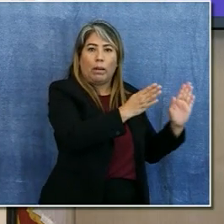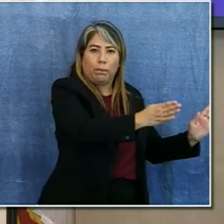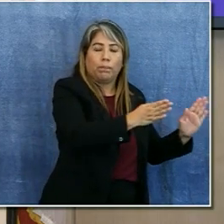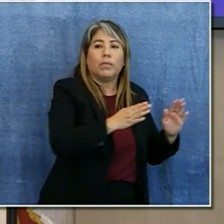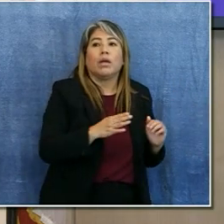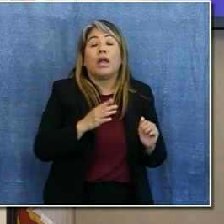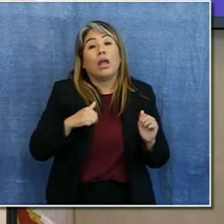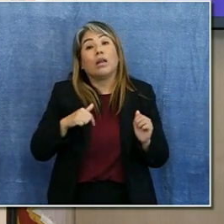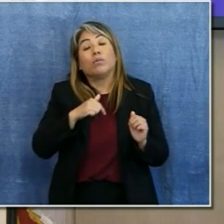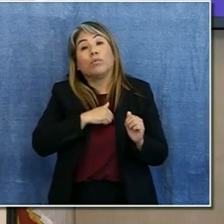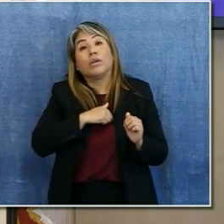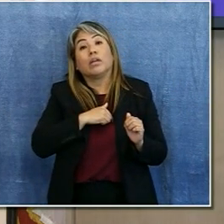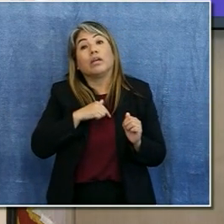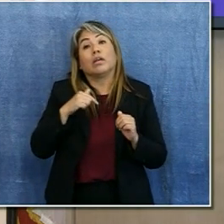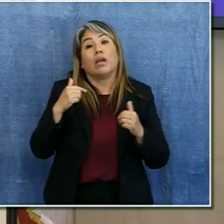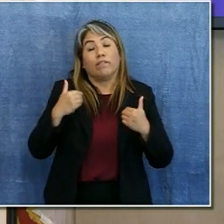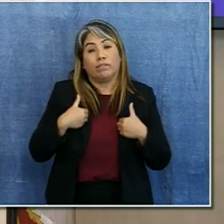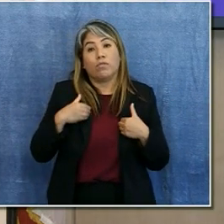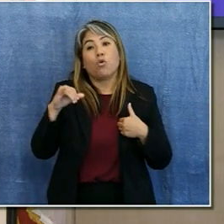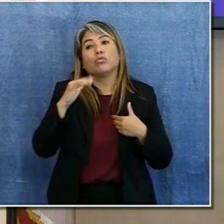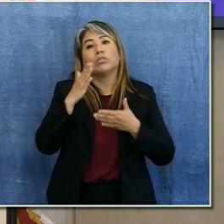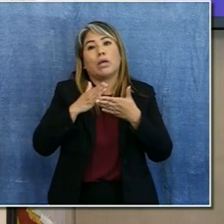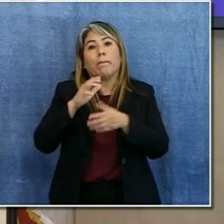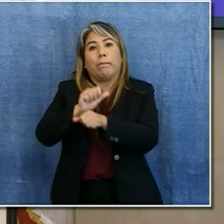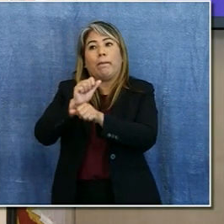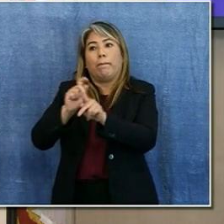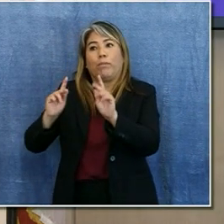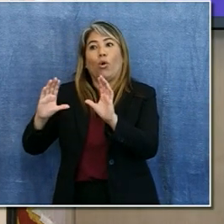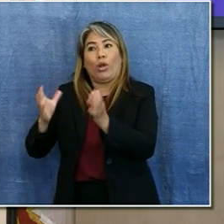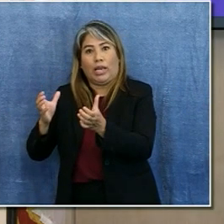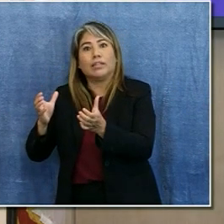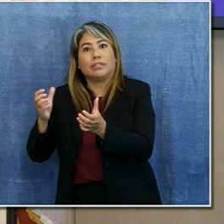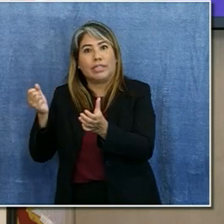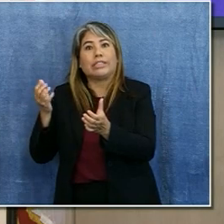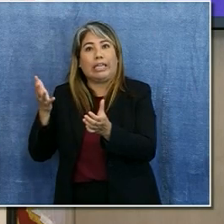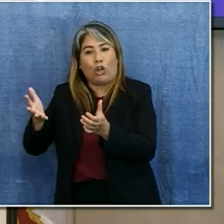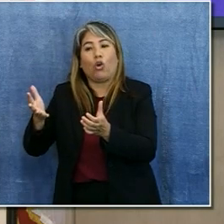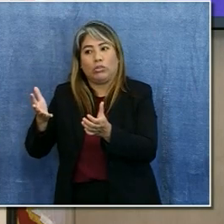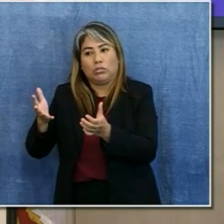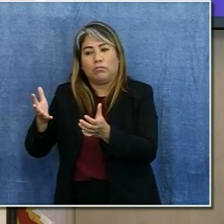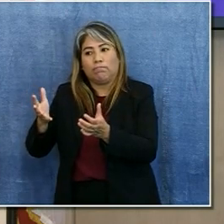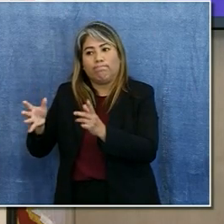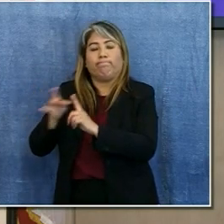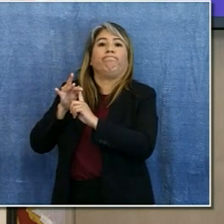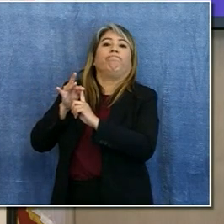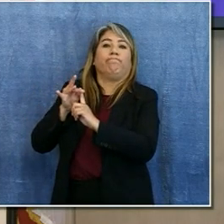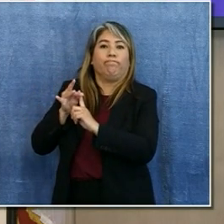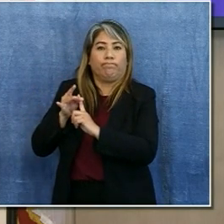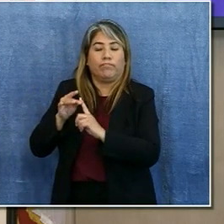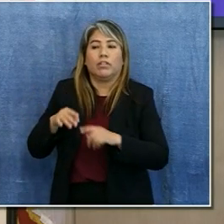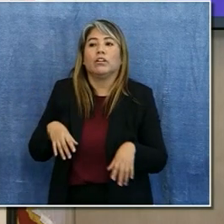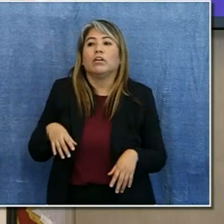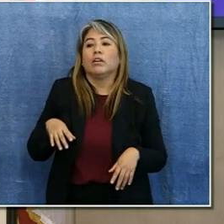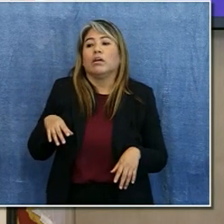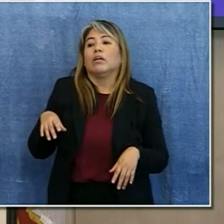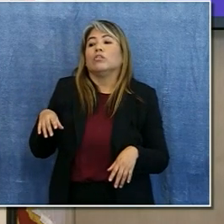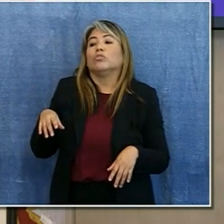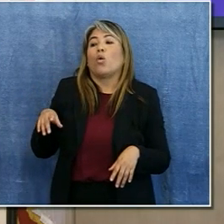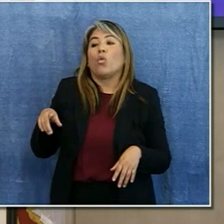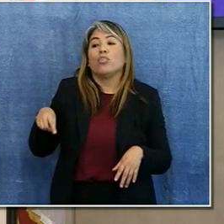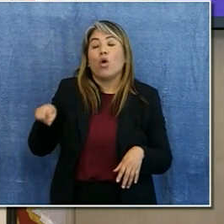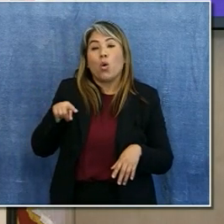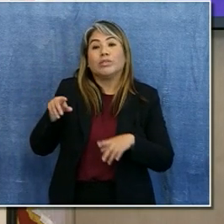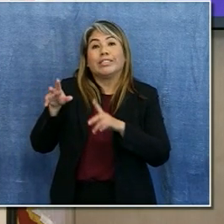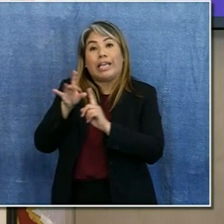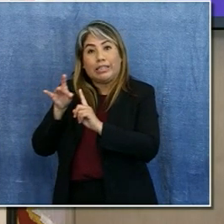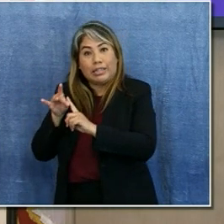we do have also some employees of casinos who have come down with COVID. Those cases